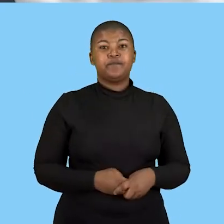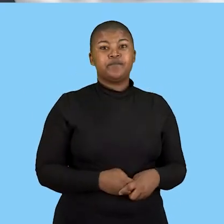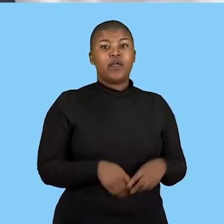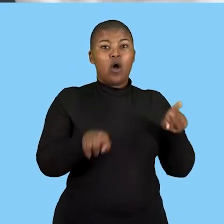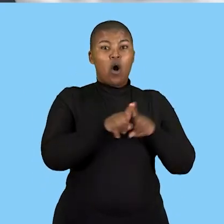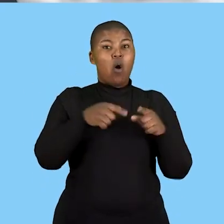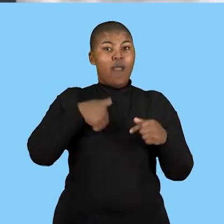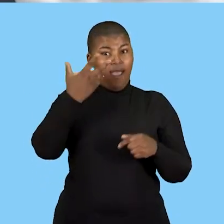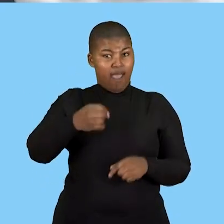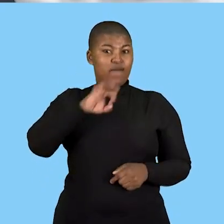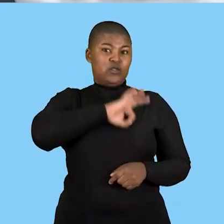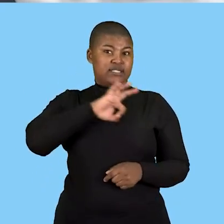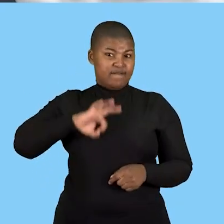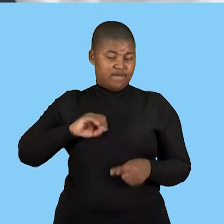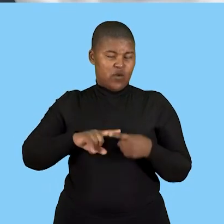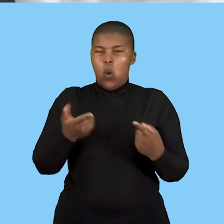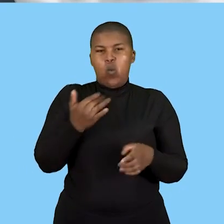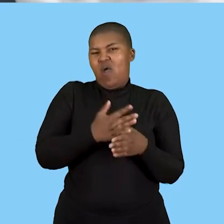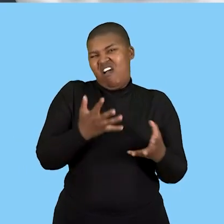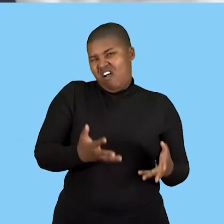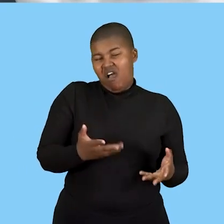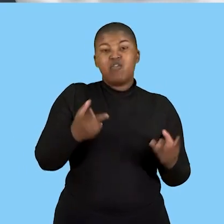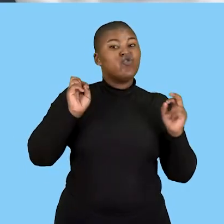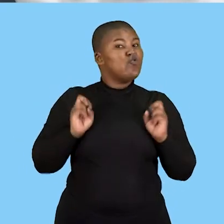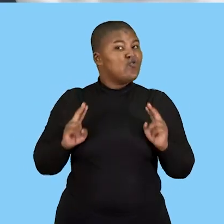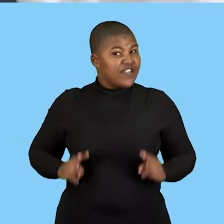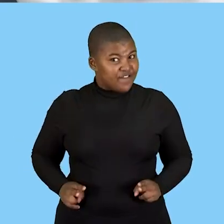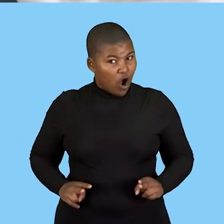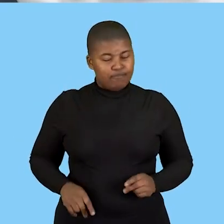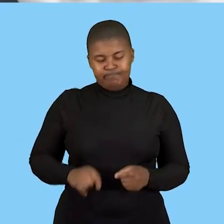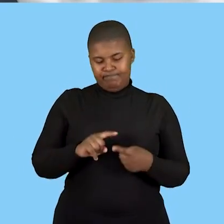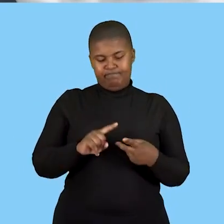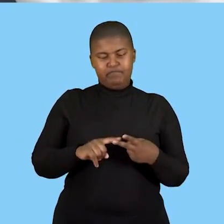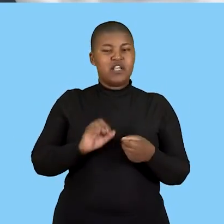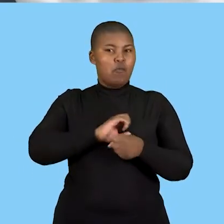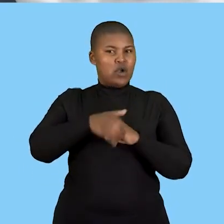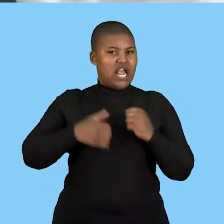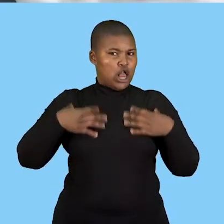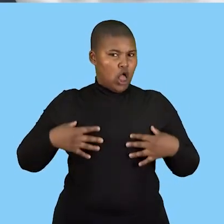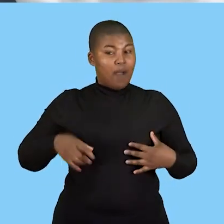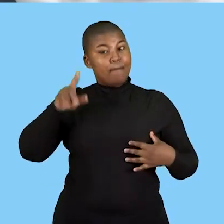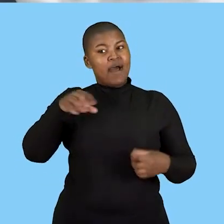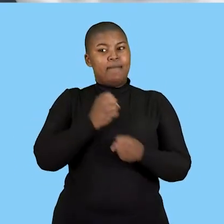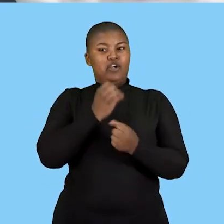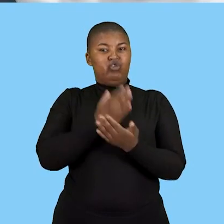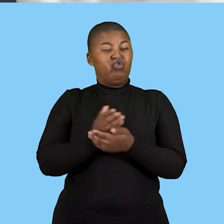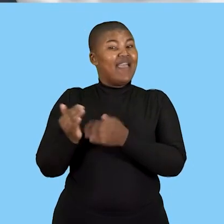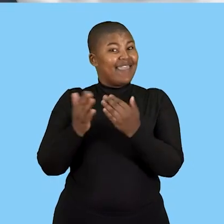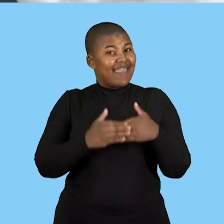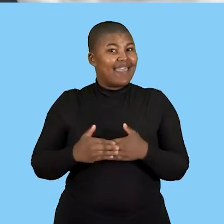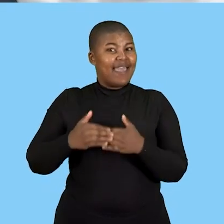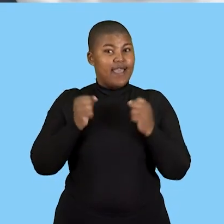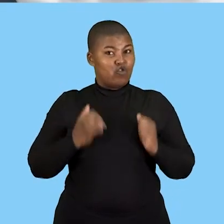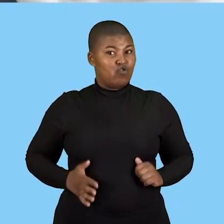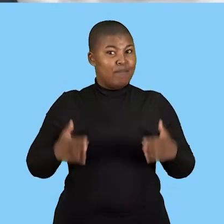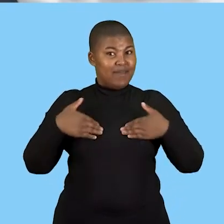the responsibility of the employees or workers to say workers should wear uniform and they should make sure that now they take care of their